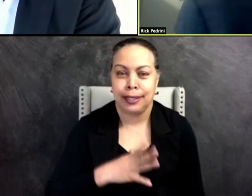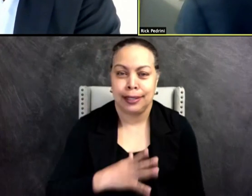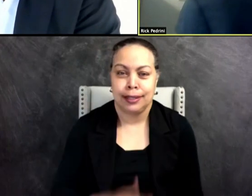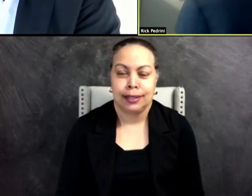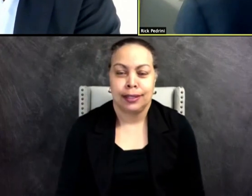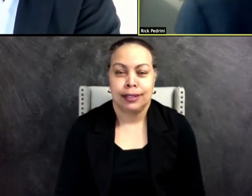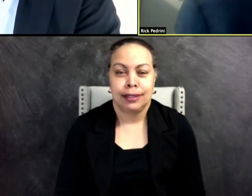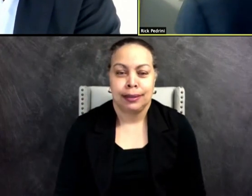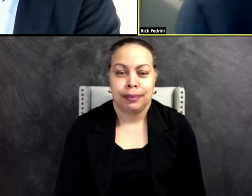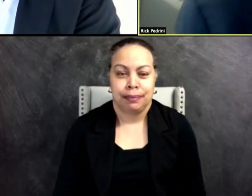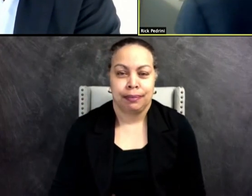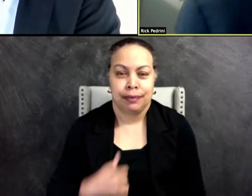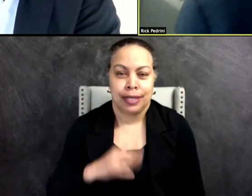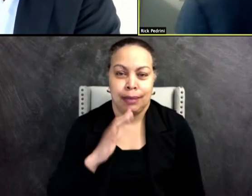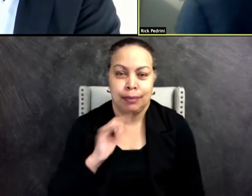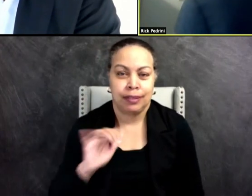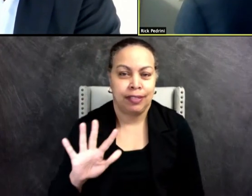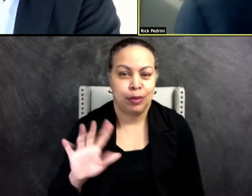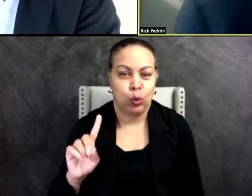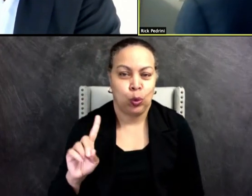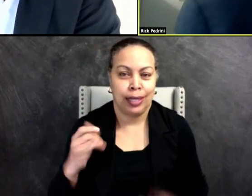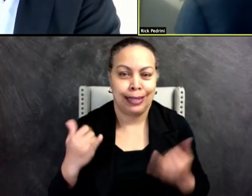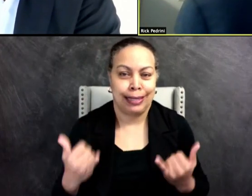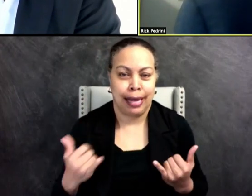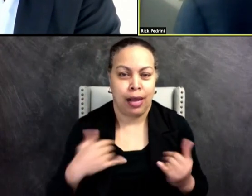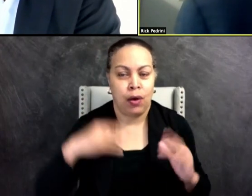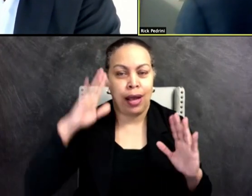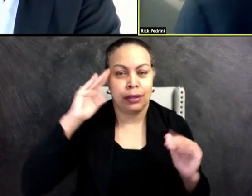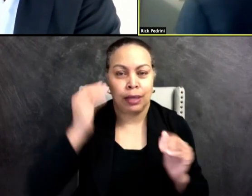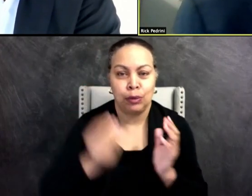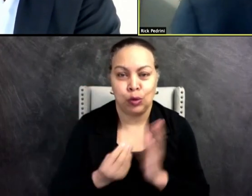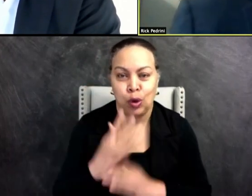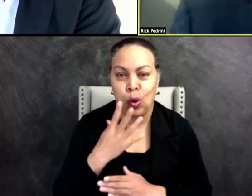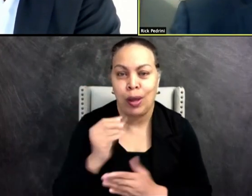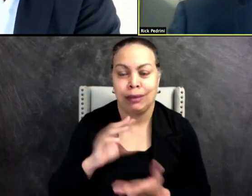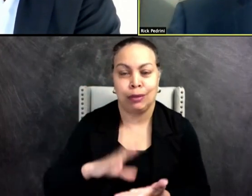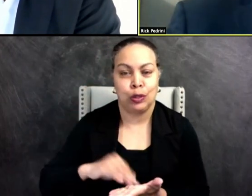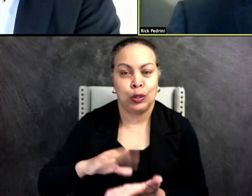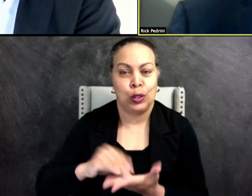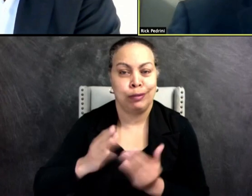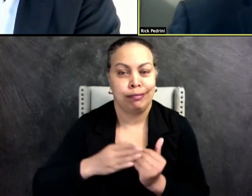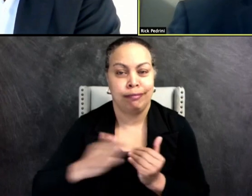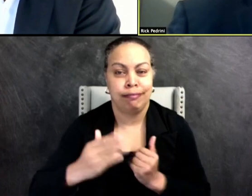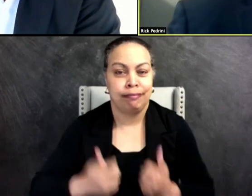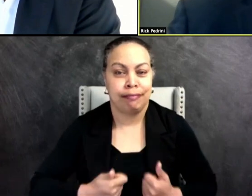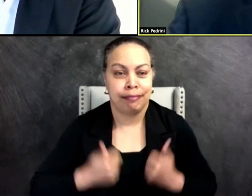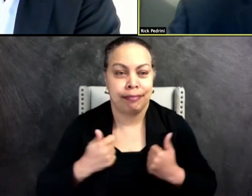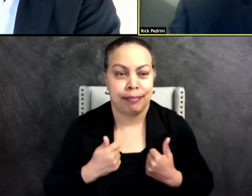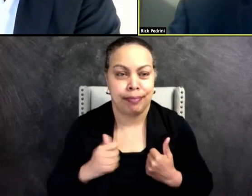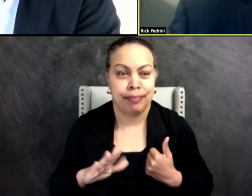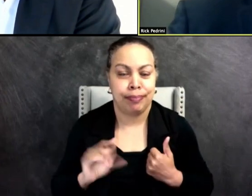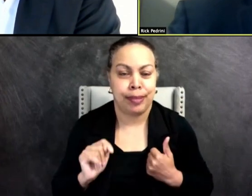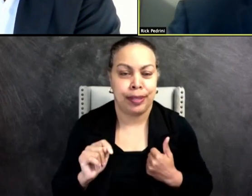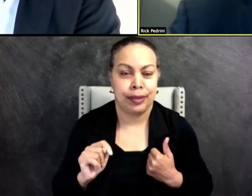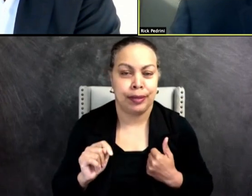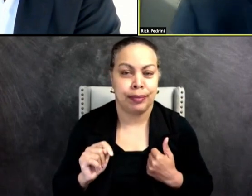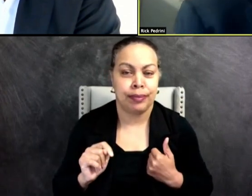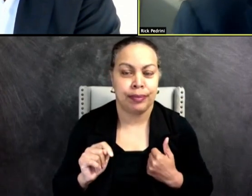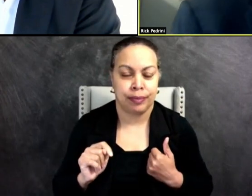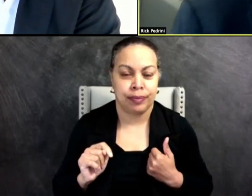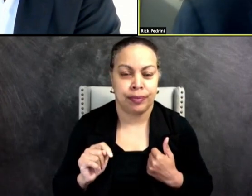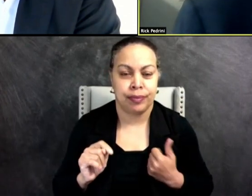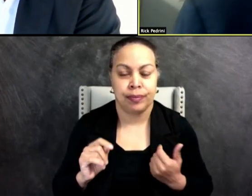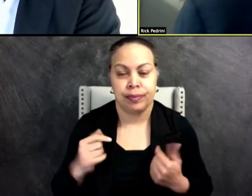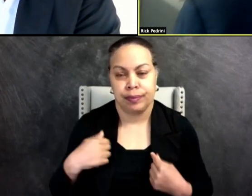I mean, I'm 51. Now I expect to grow and learn for the rest of my life, but it's been